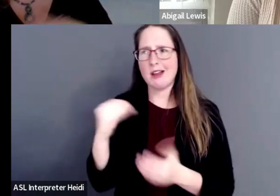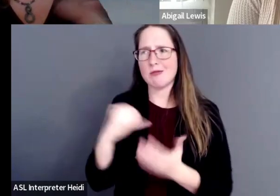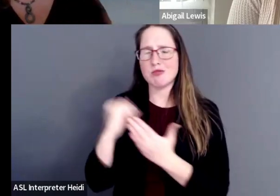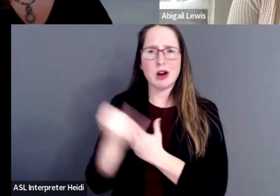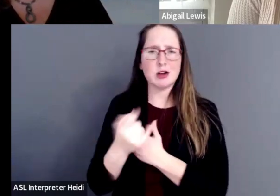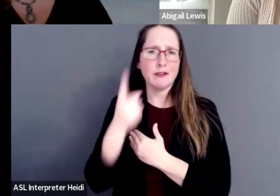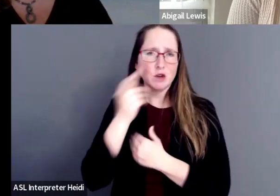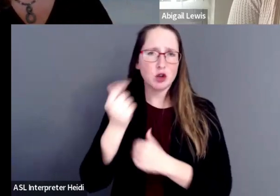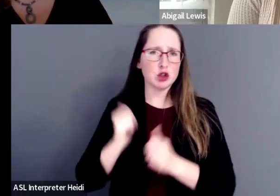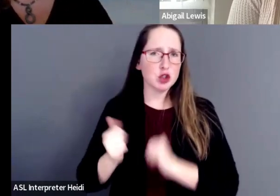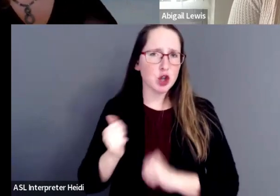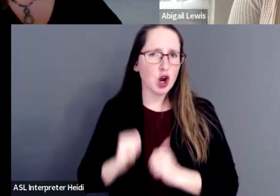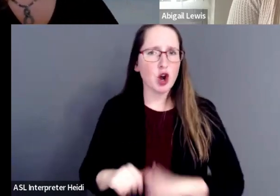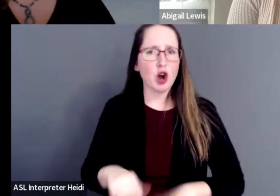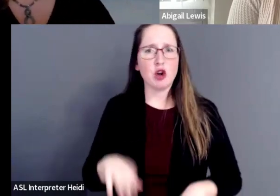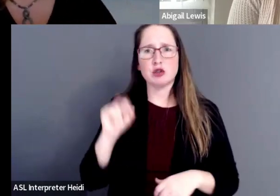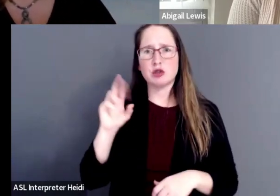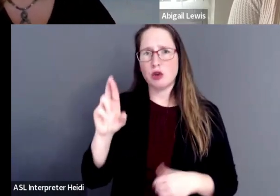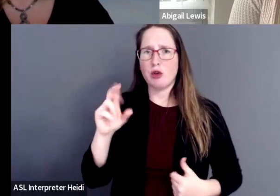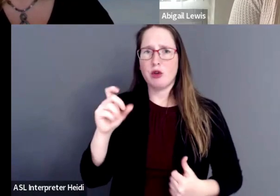shows or group works.